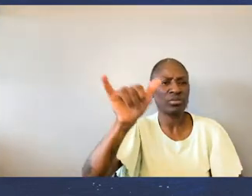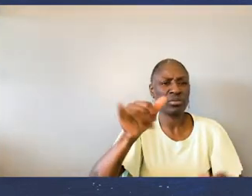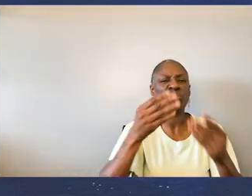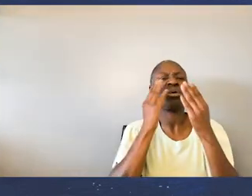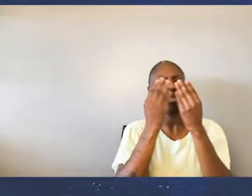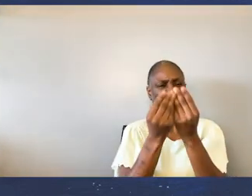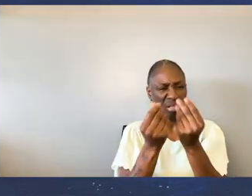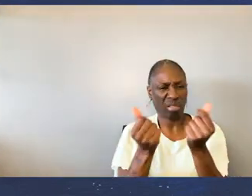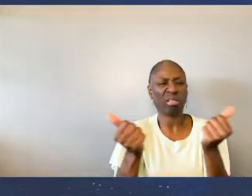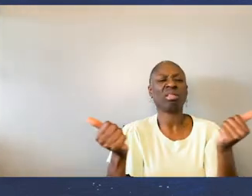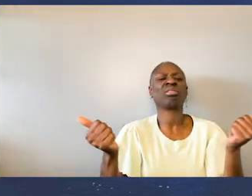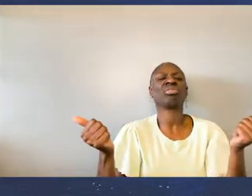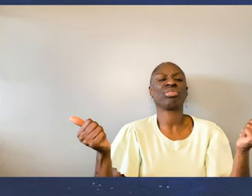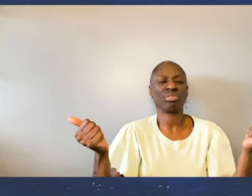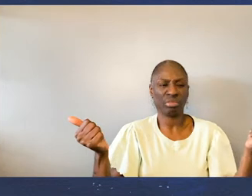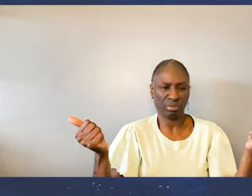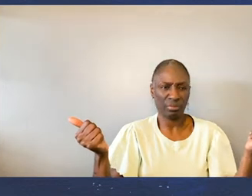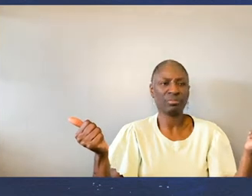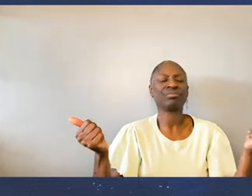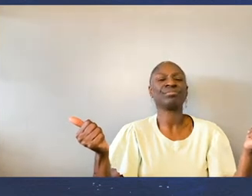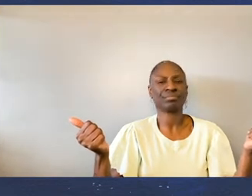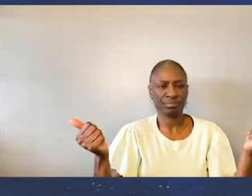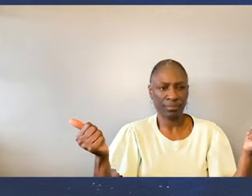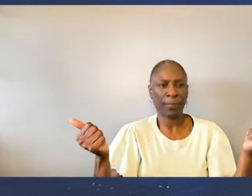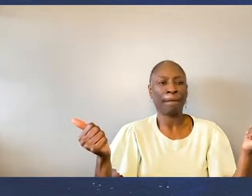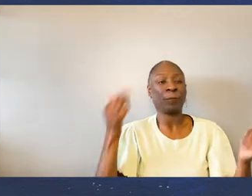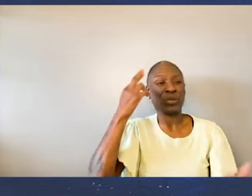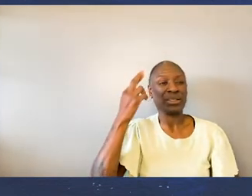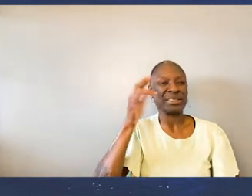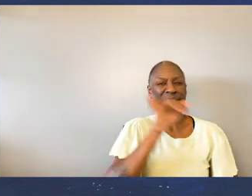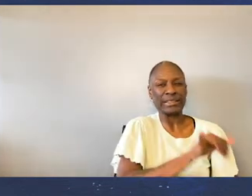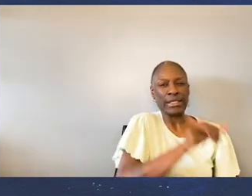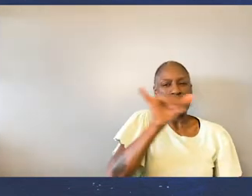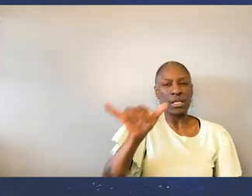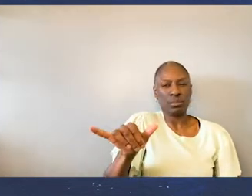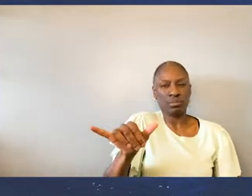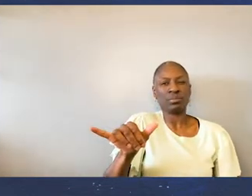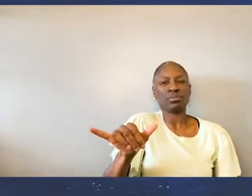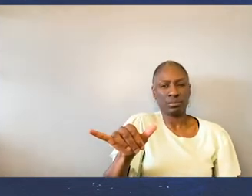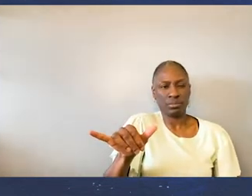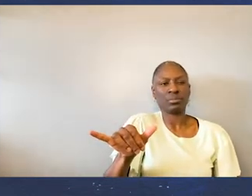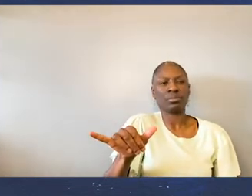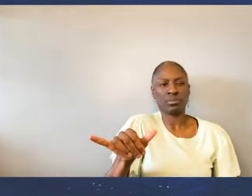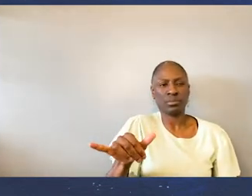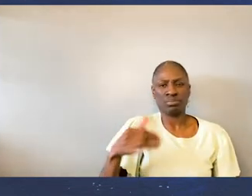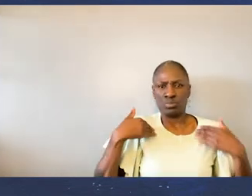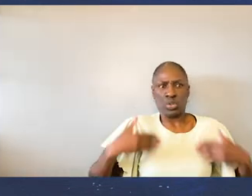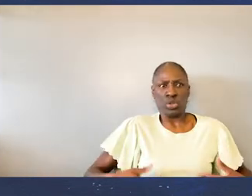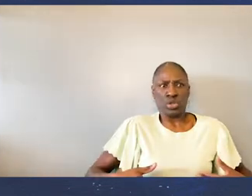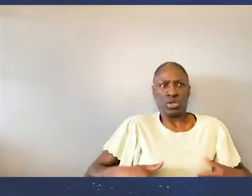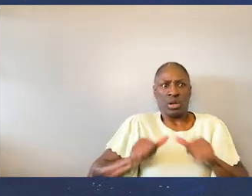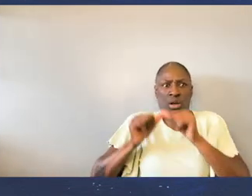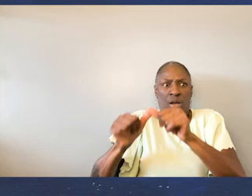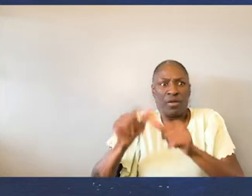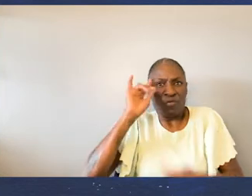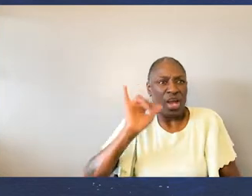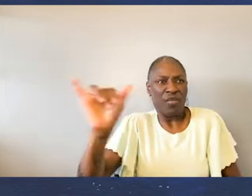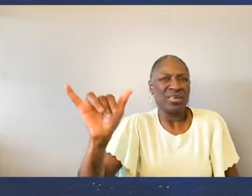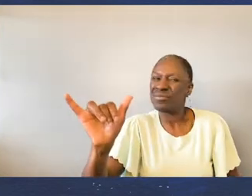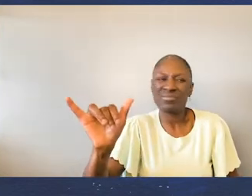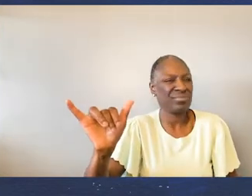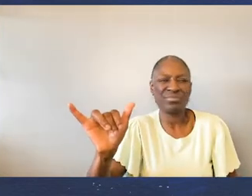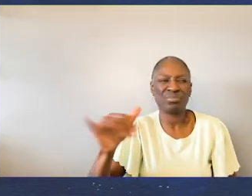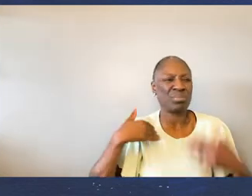The fact that chlorophyll prints Are impermanent And will continue to decay Over time Underscores The